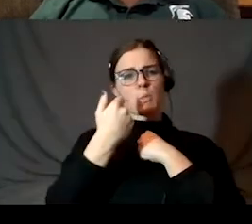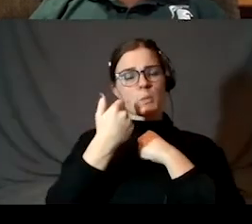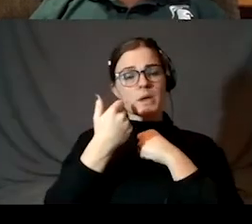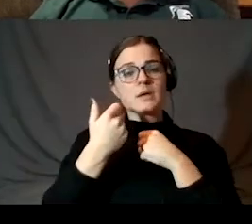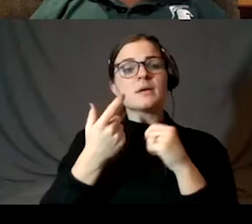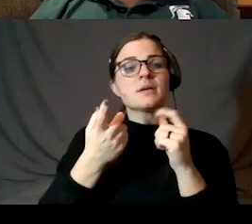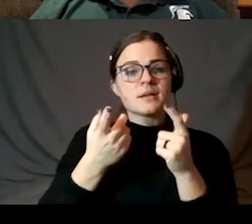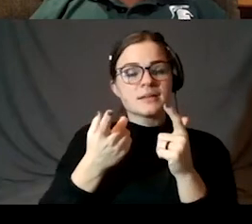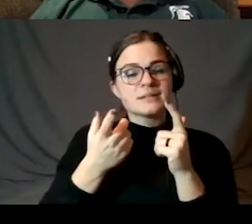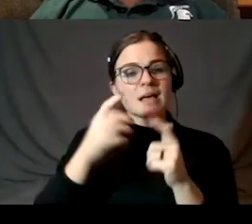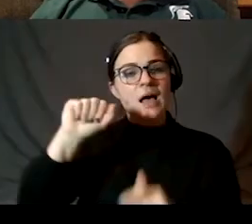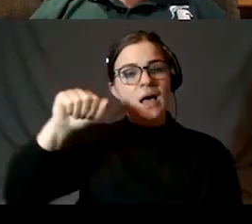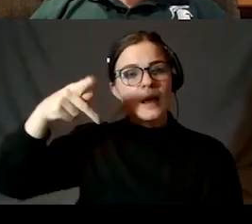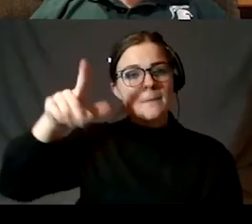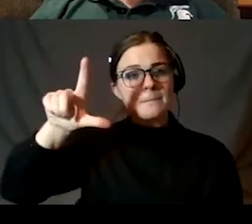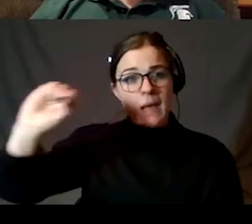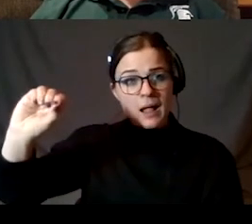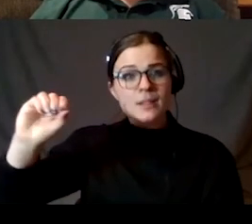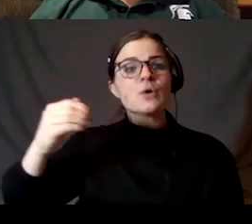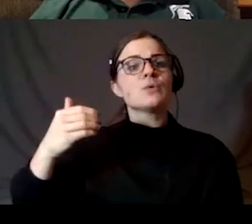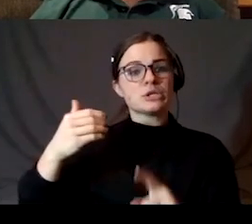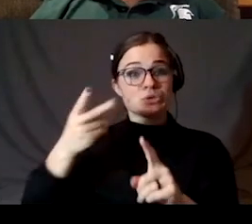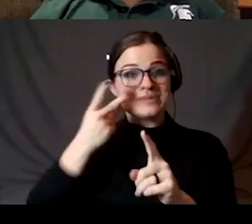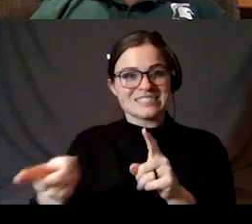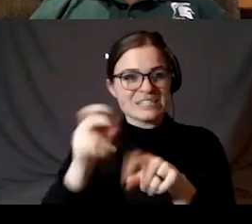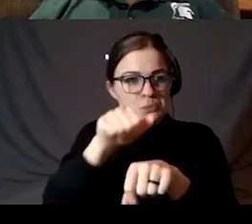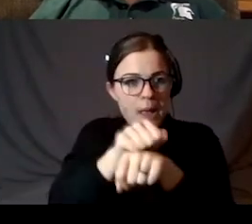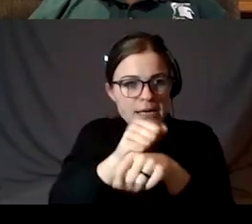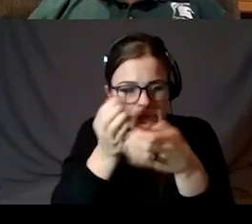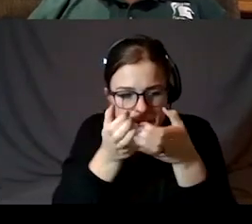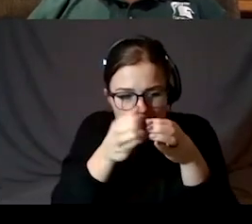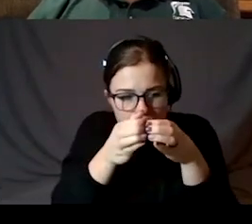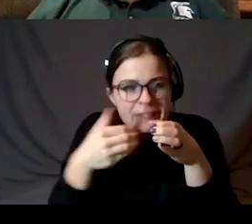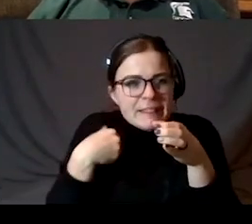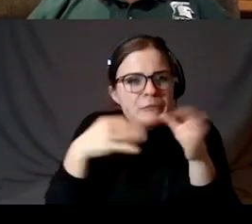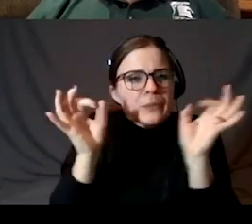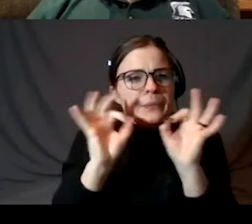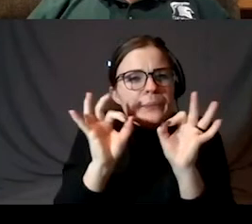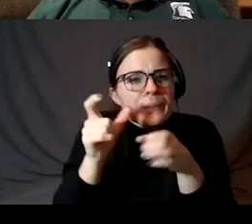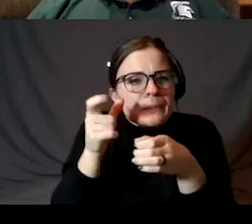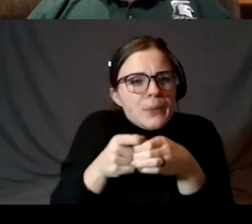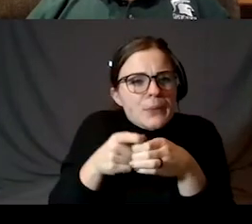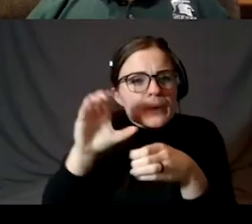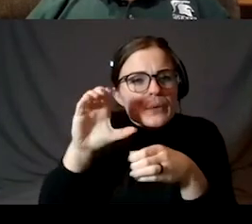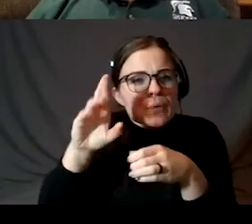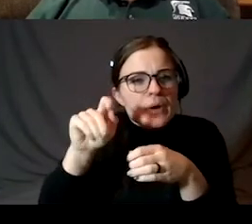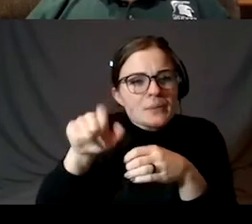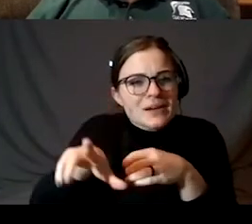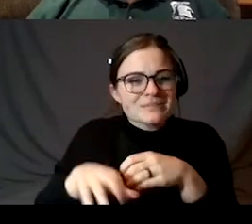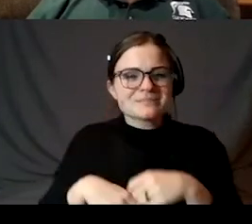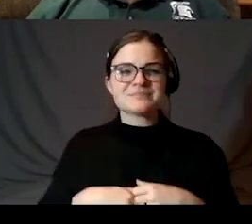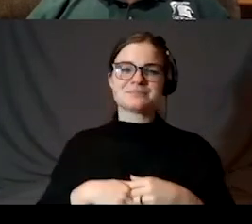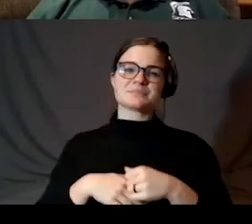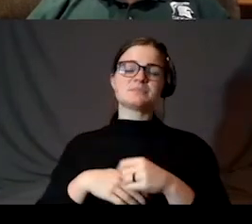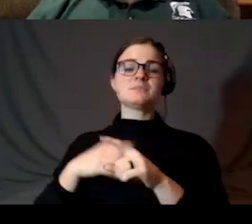Apollo astronauts. Some of them have tiny little craters in them. And these light and dark regions, two basic regions, these bright,